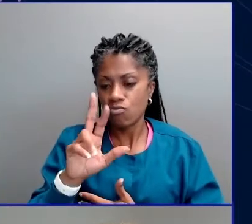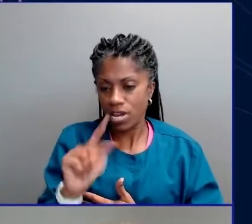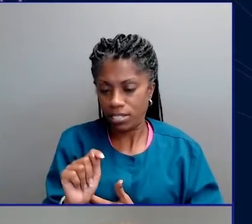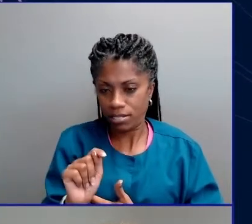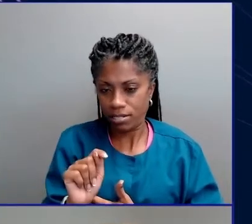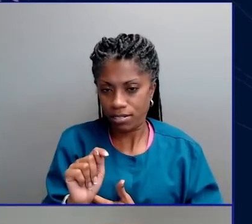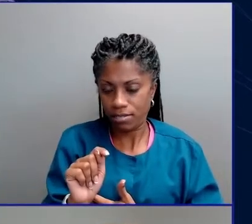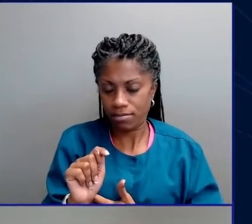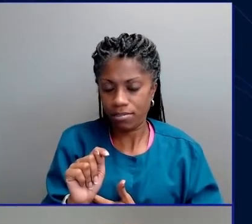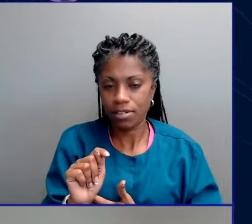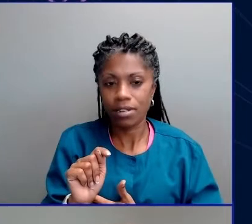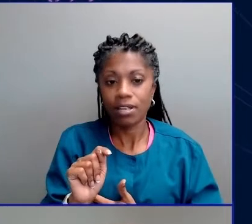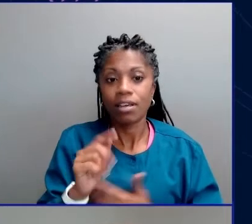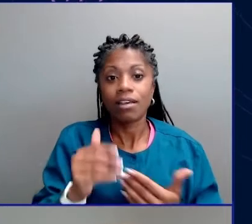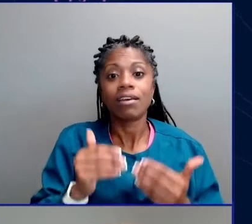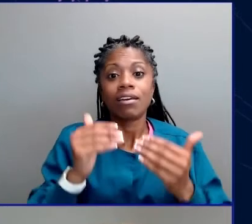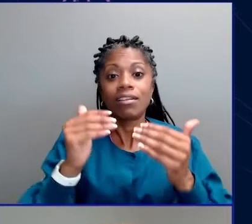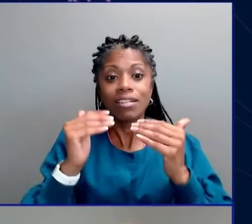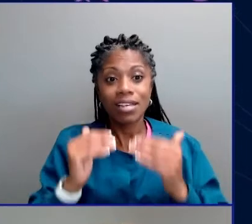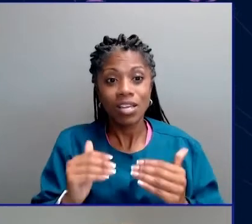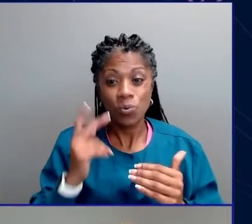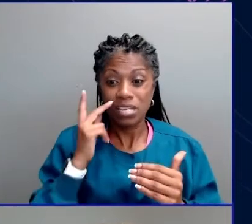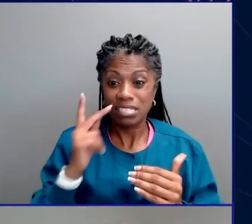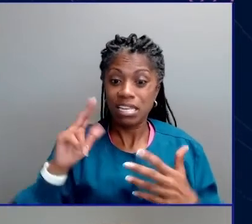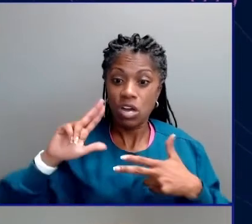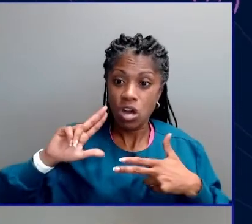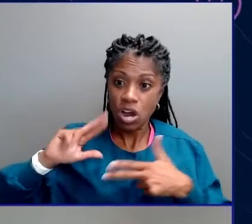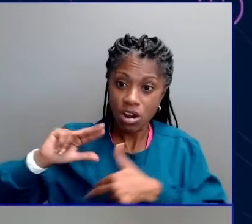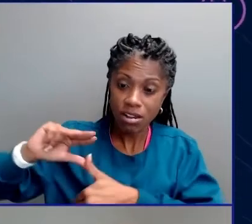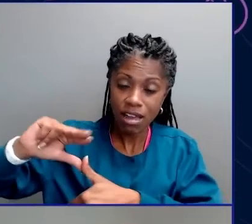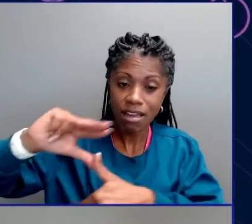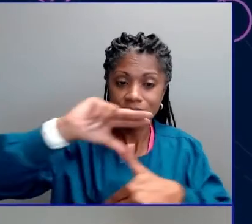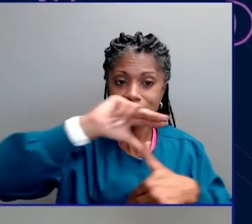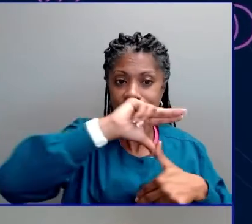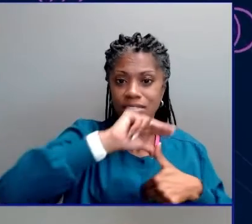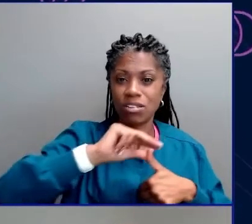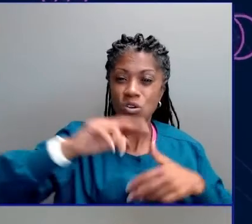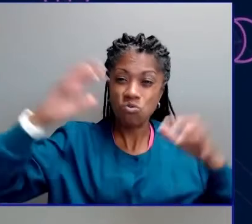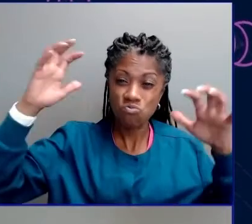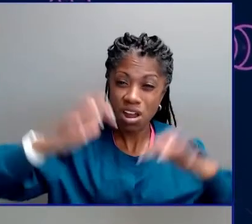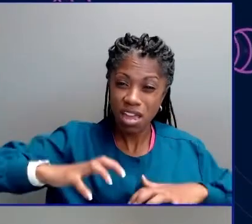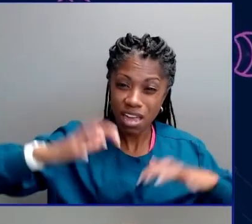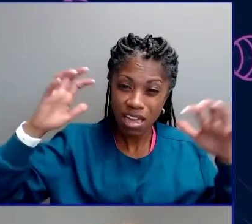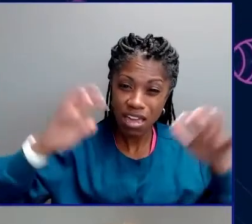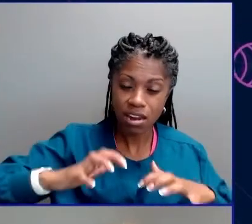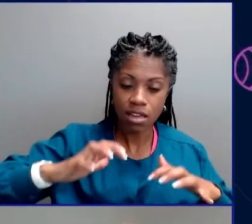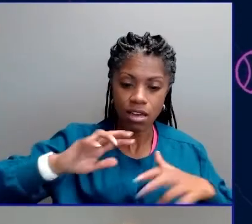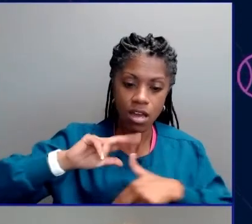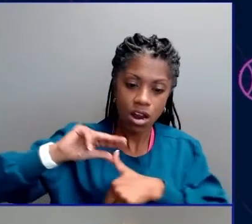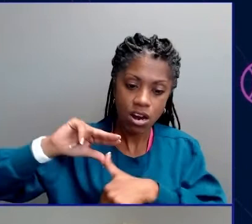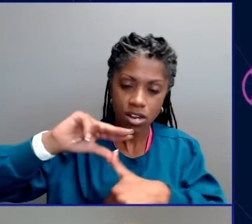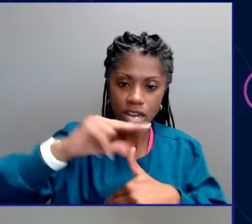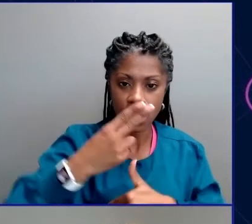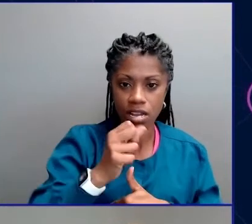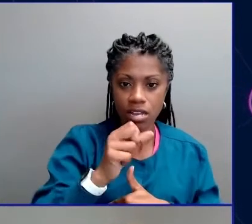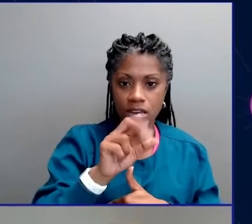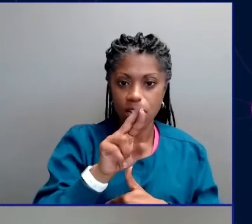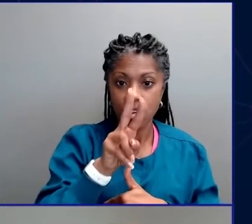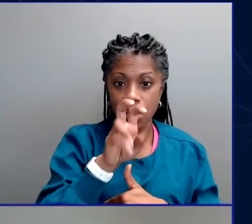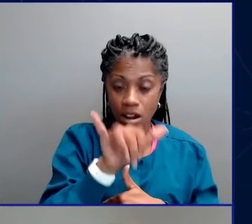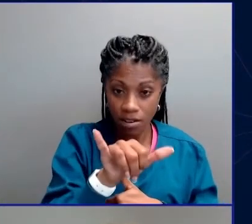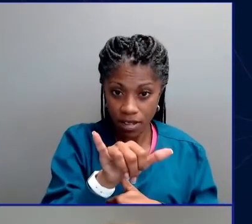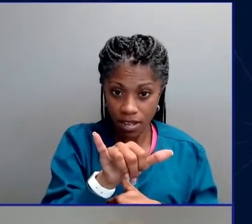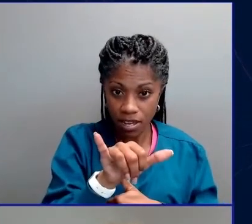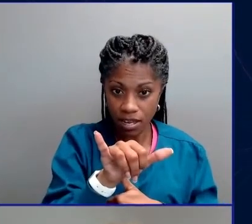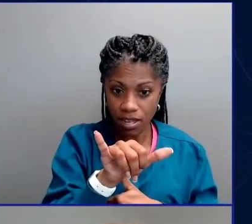our hurricanes, increasing the amount of rain that they dump on us. From Hurricane Harvey, where it's estimated that 40% of the rain that fell during that storm